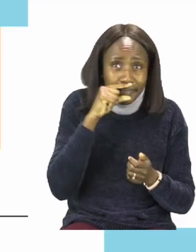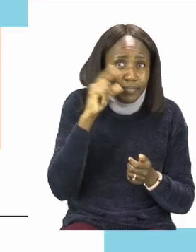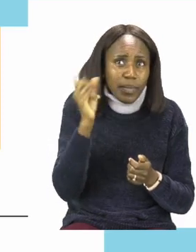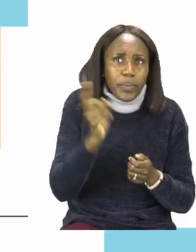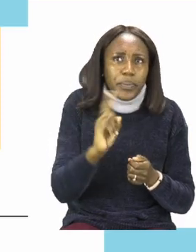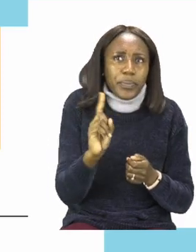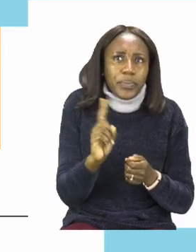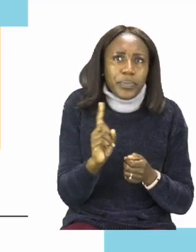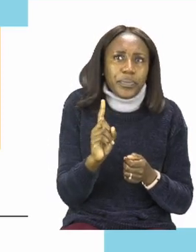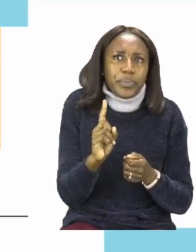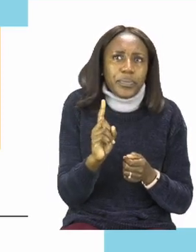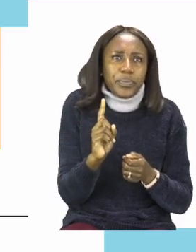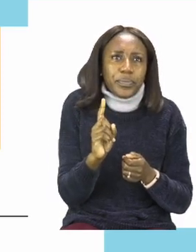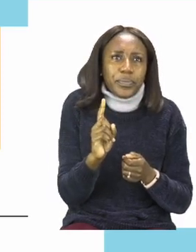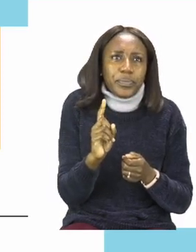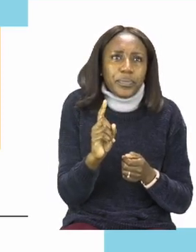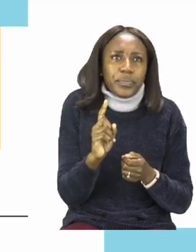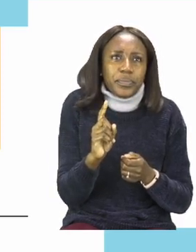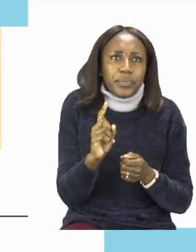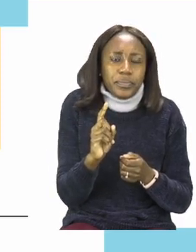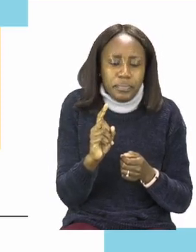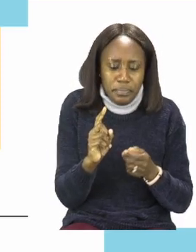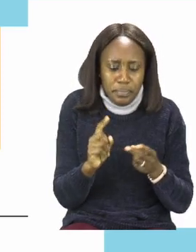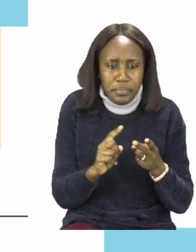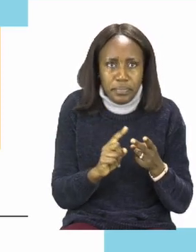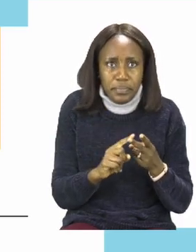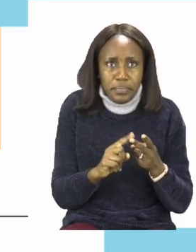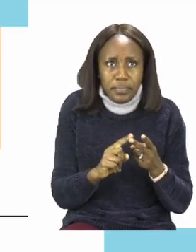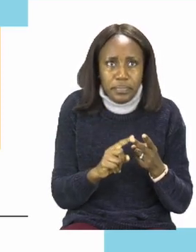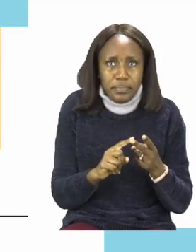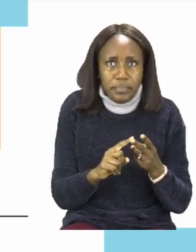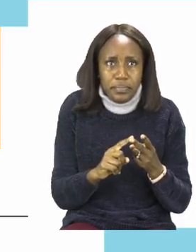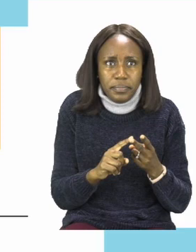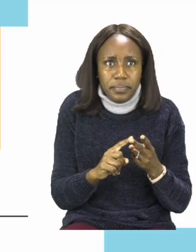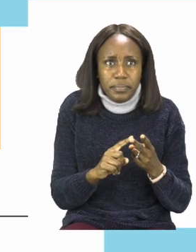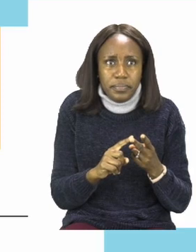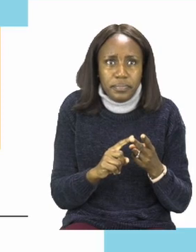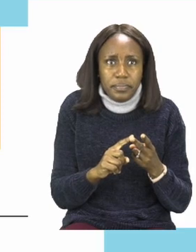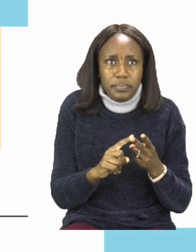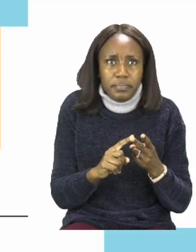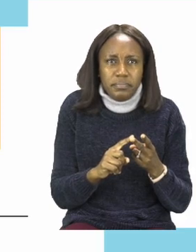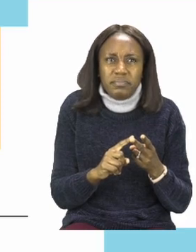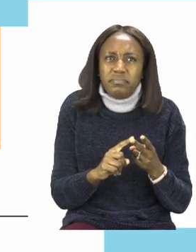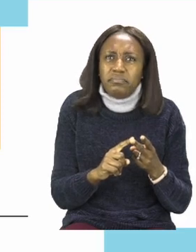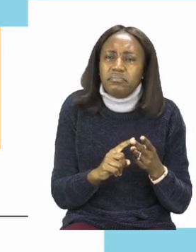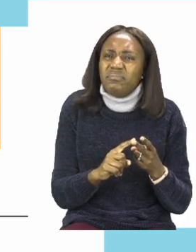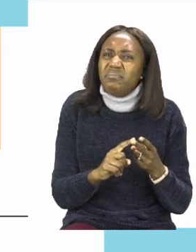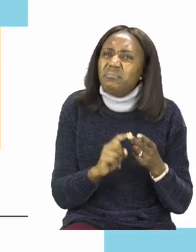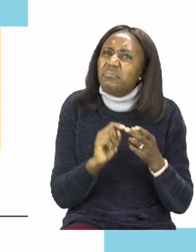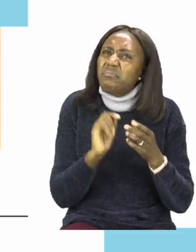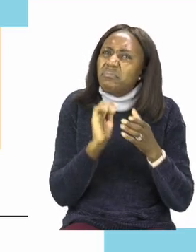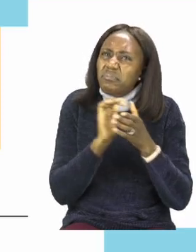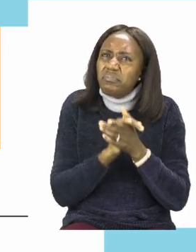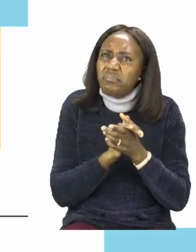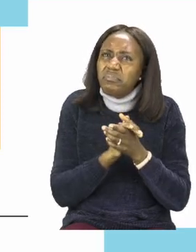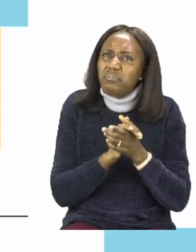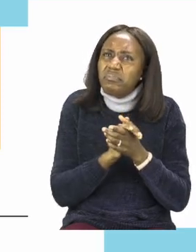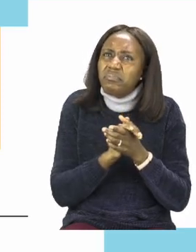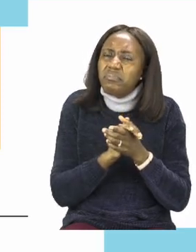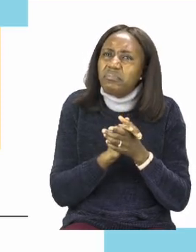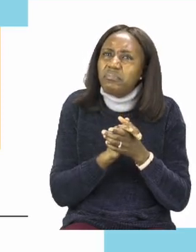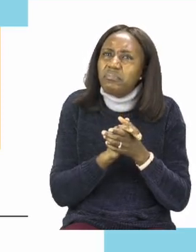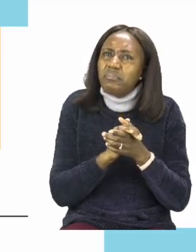name? is my friend's Number two says, How old